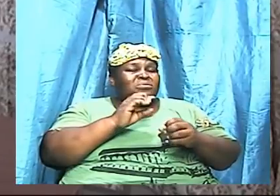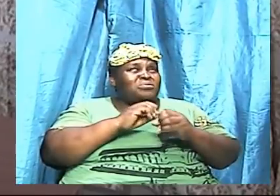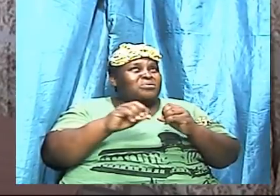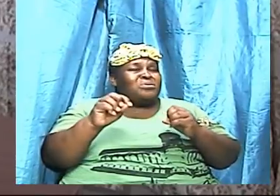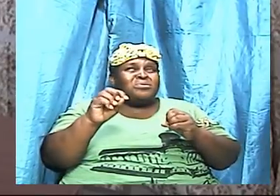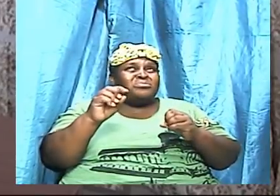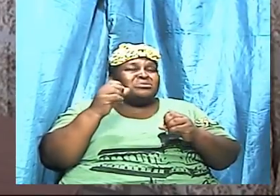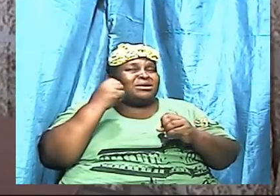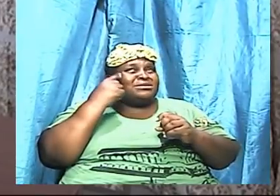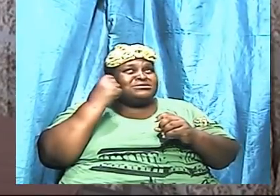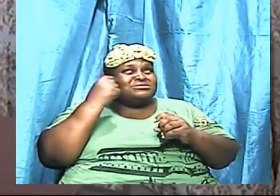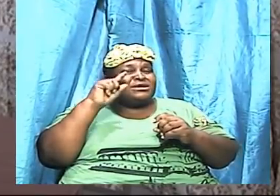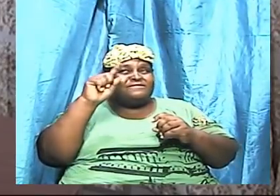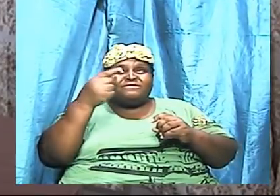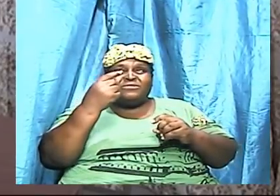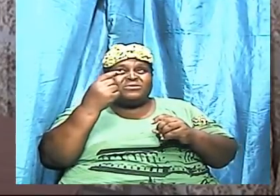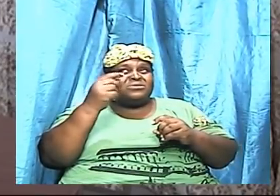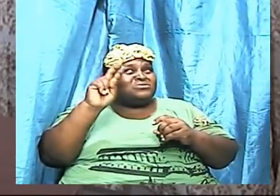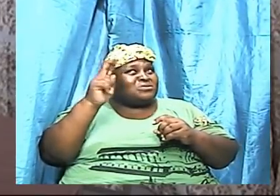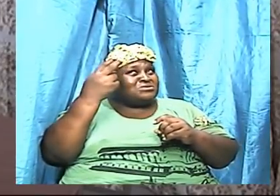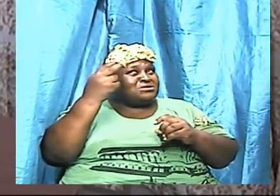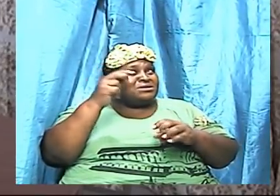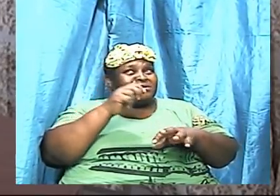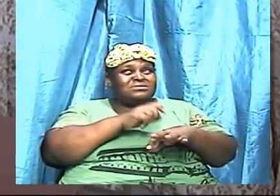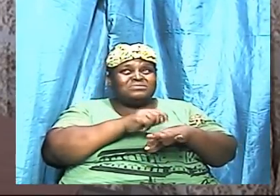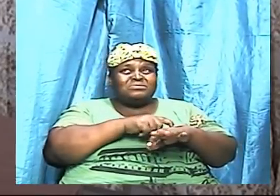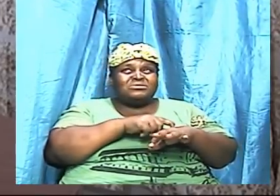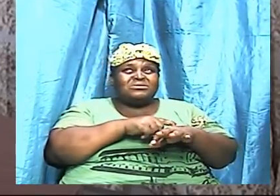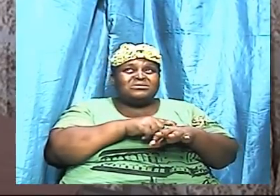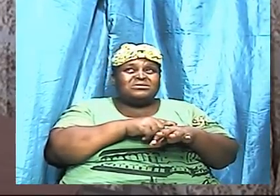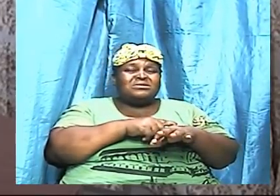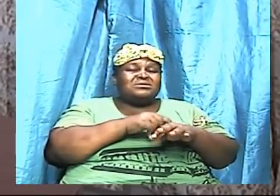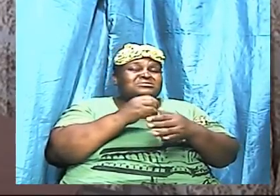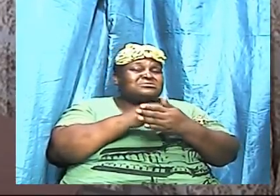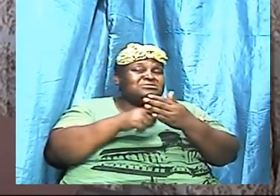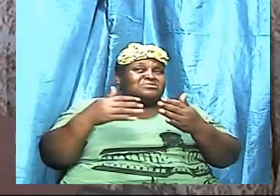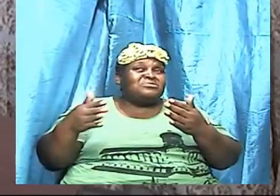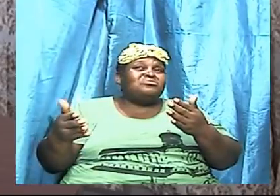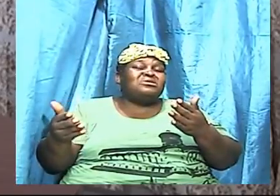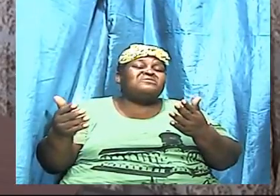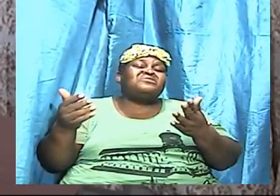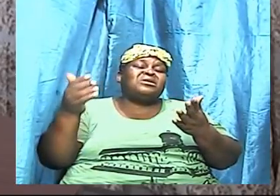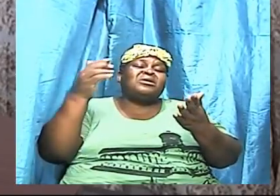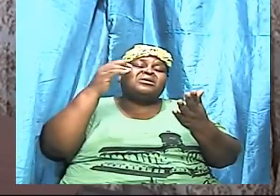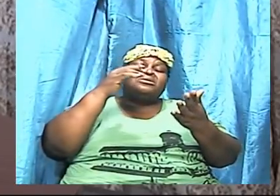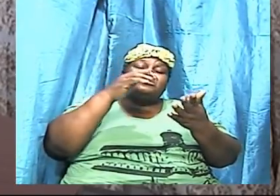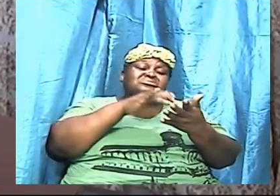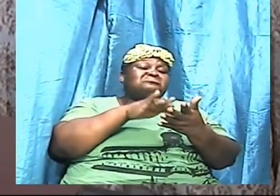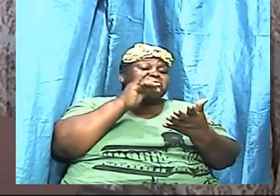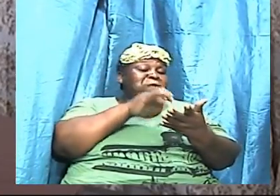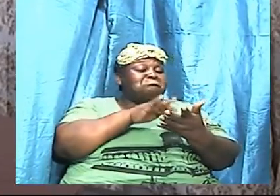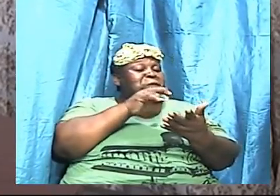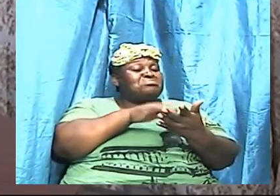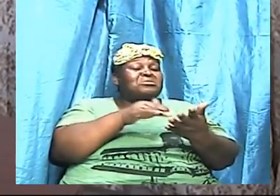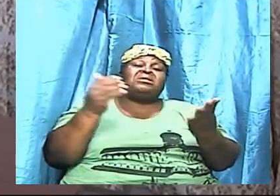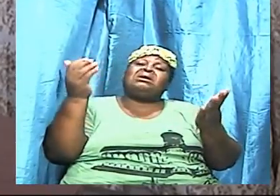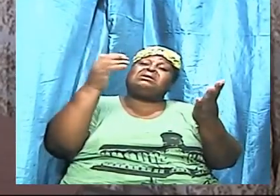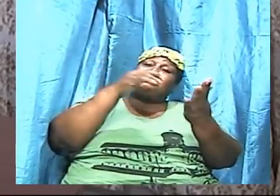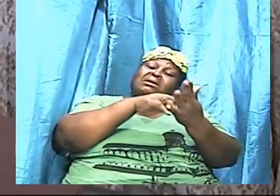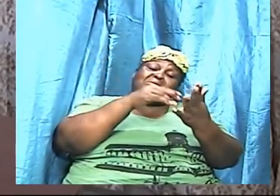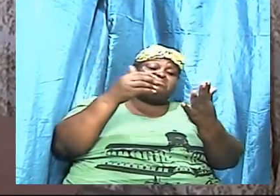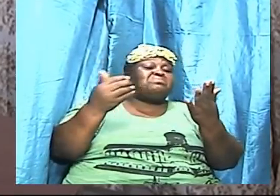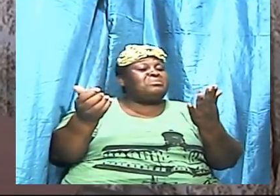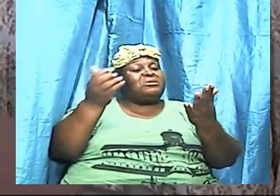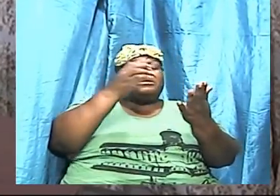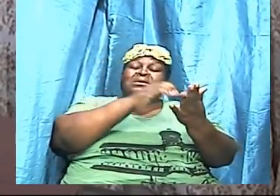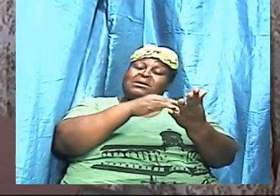are going to have to over time go back over. We are doing our best. The slides that you are